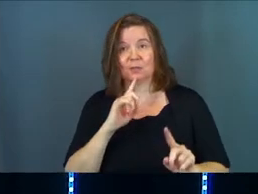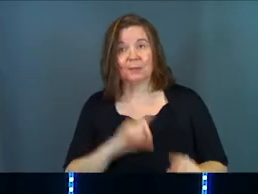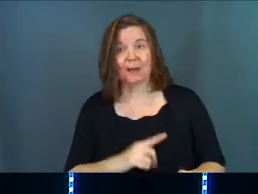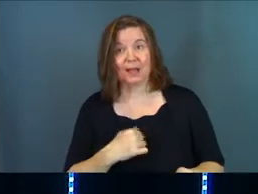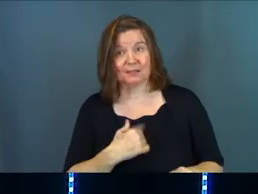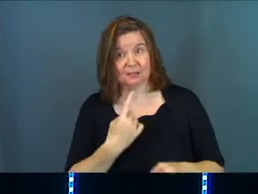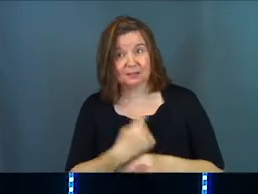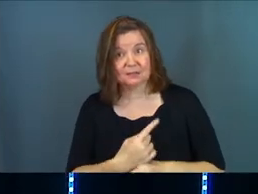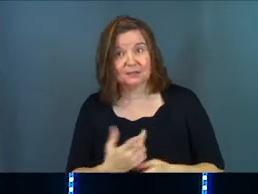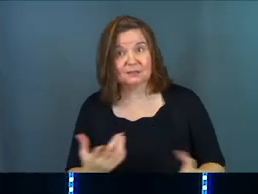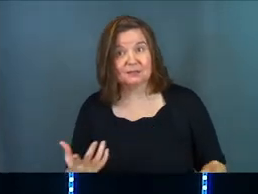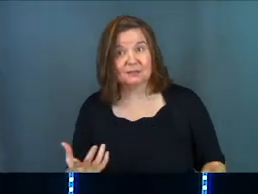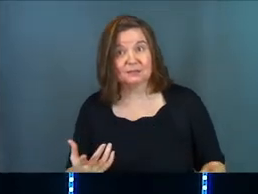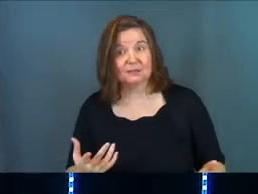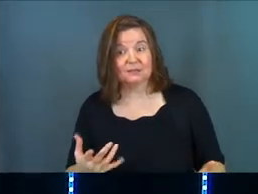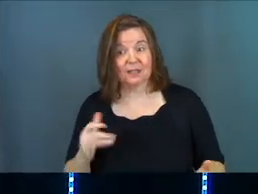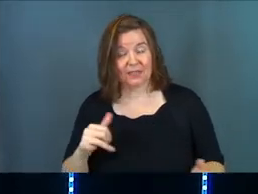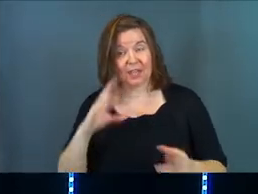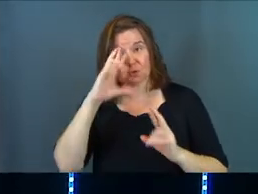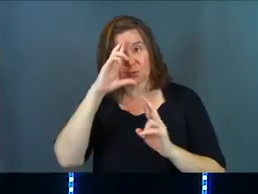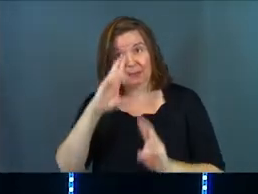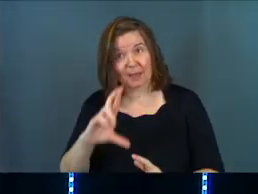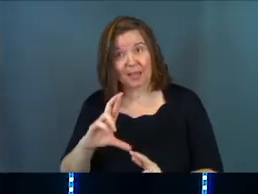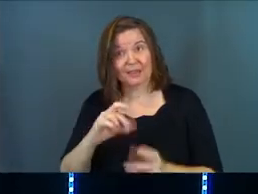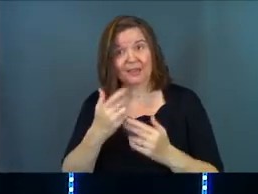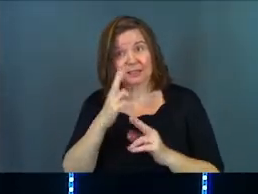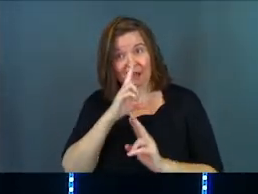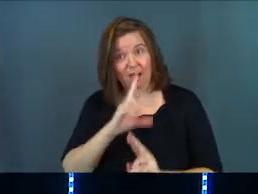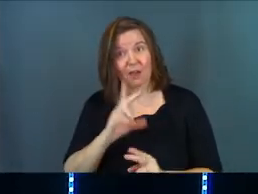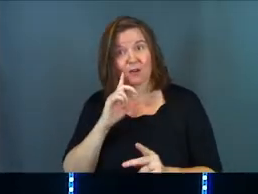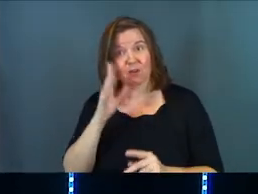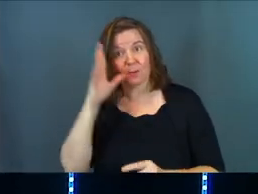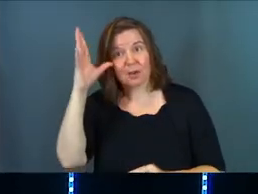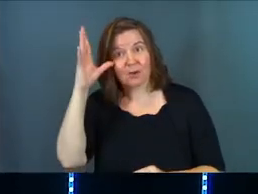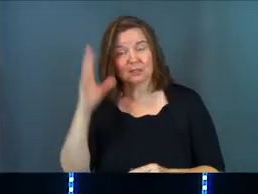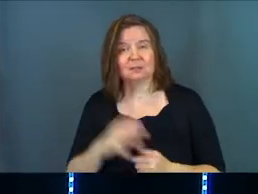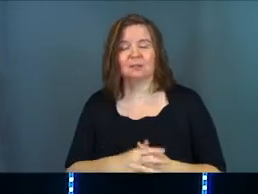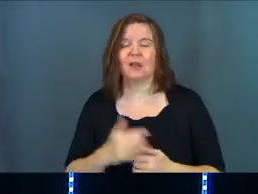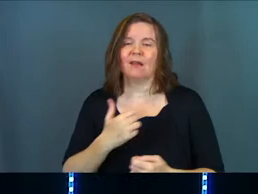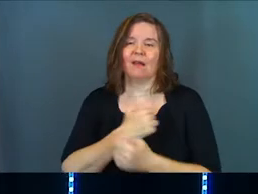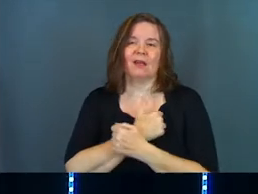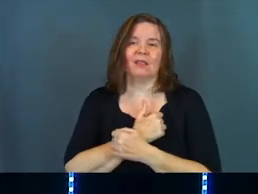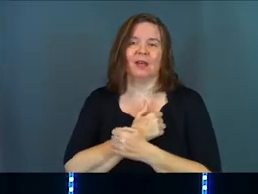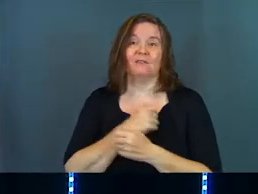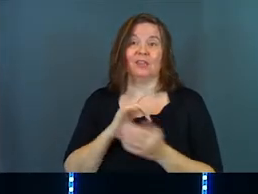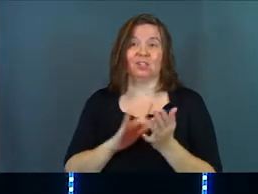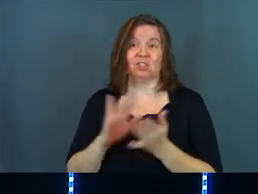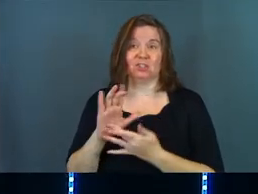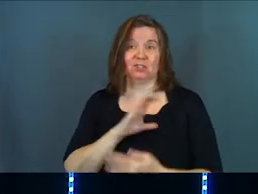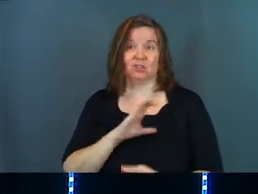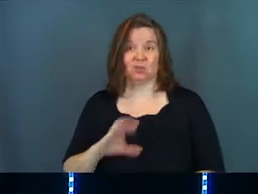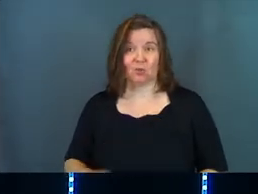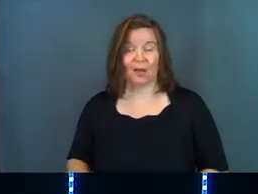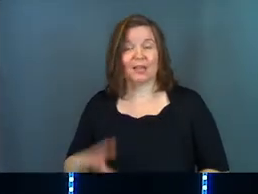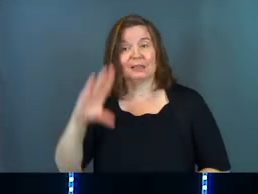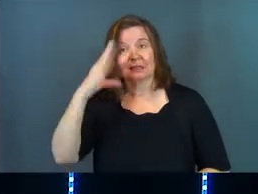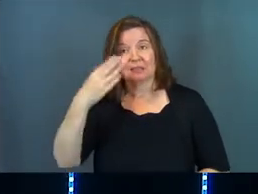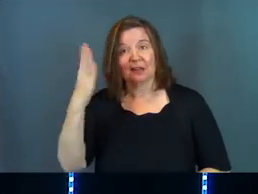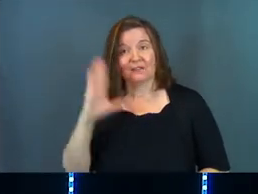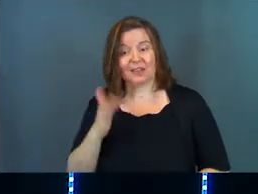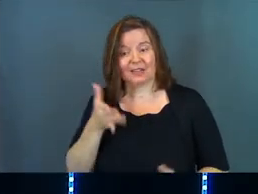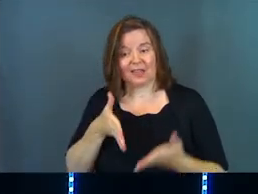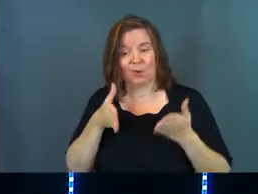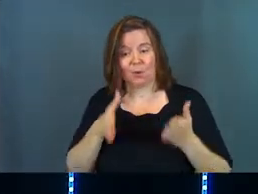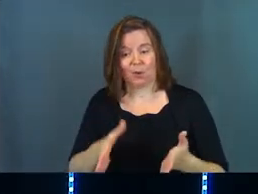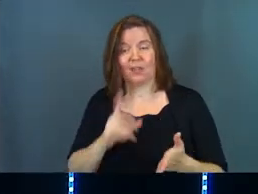responds, does he not? That's respect. That's honor for parents. And I love that even Jesus Christ, the son of God